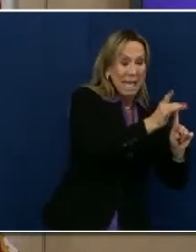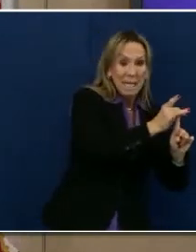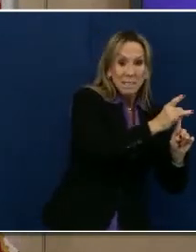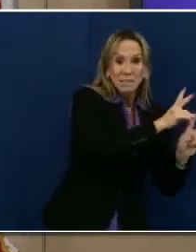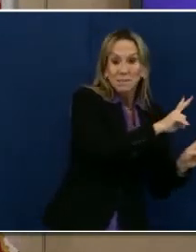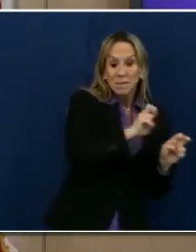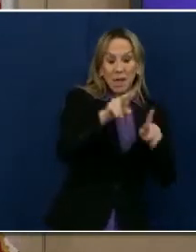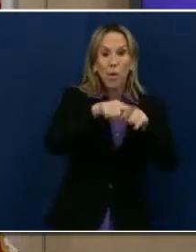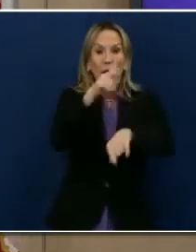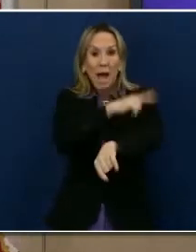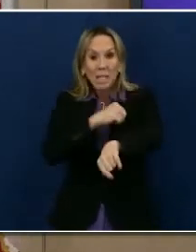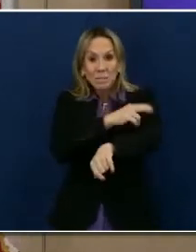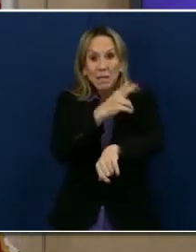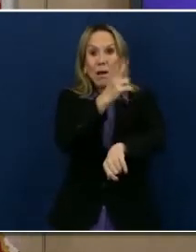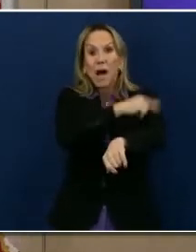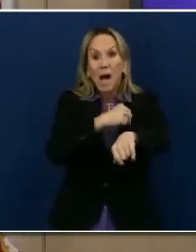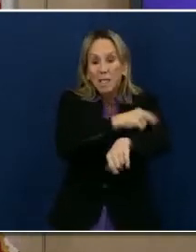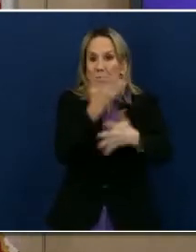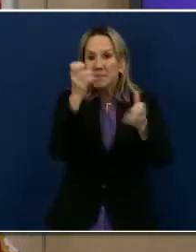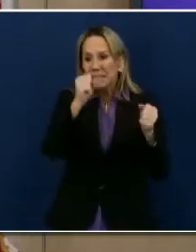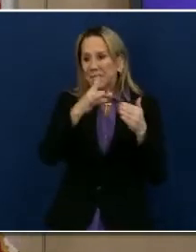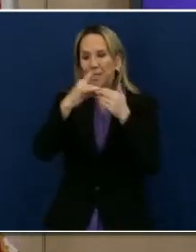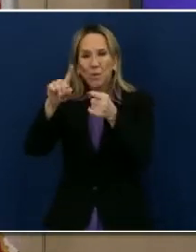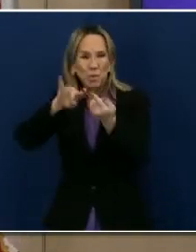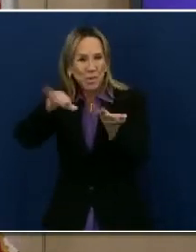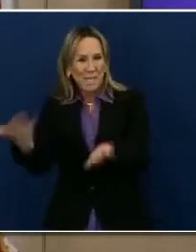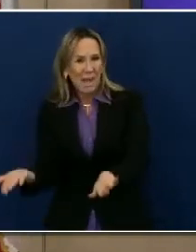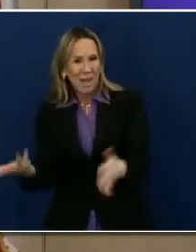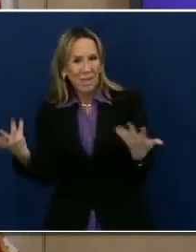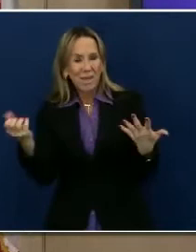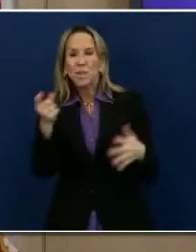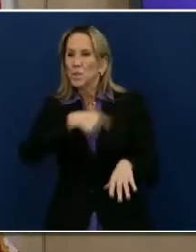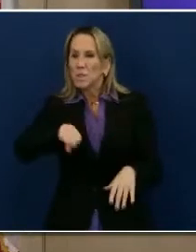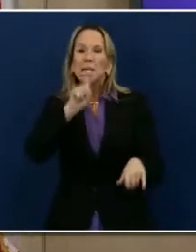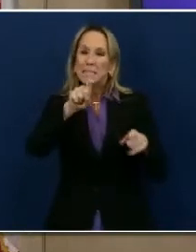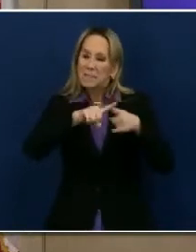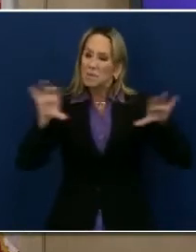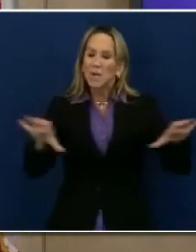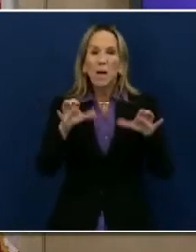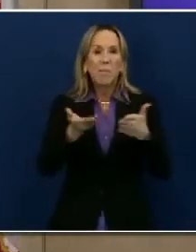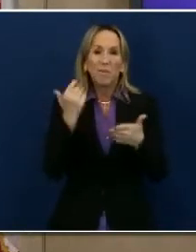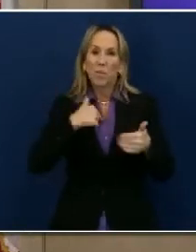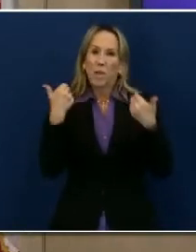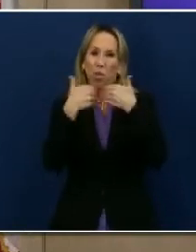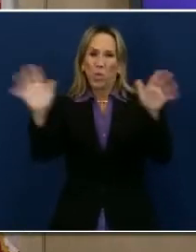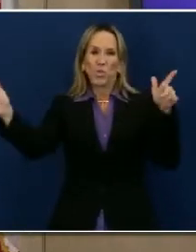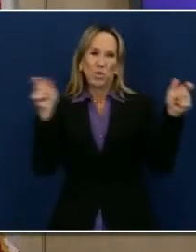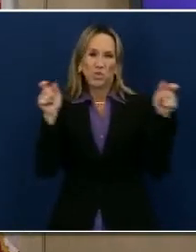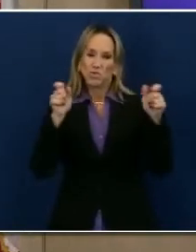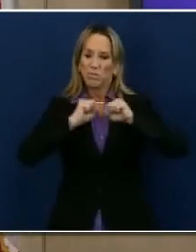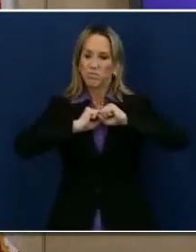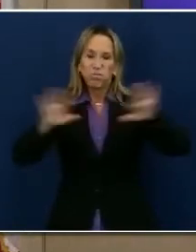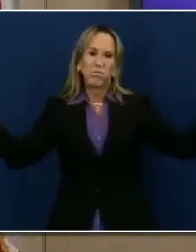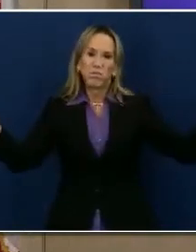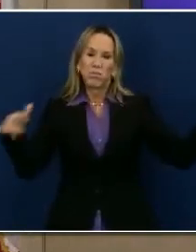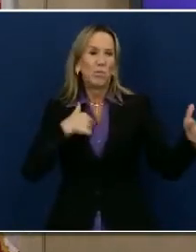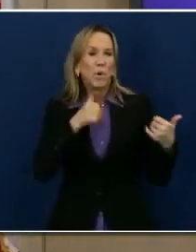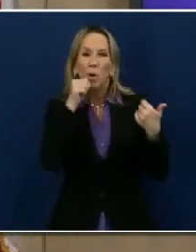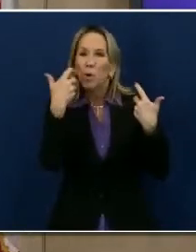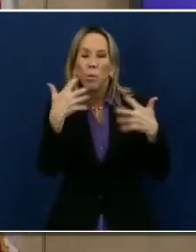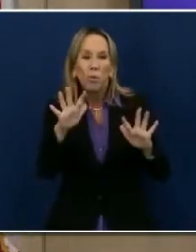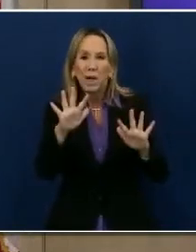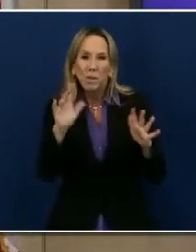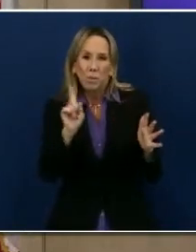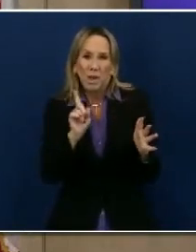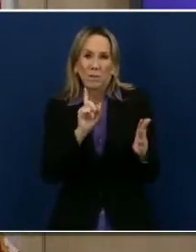tend to lead to death. And so you often have to take action before it is out of control and before you are in a position where there is